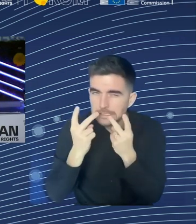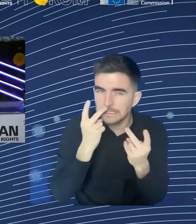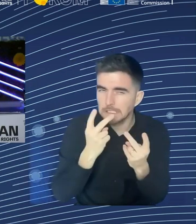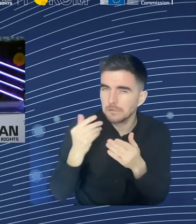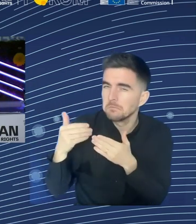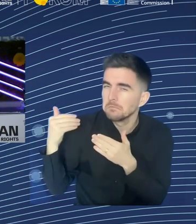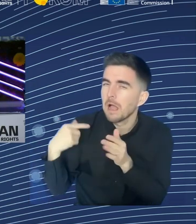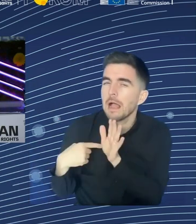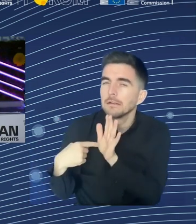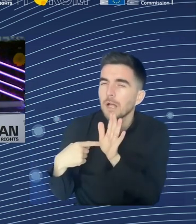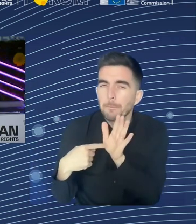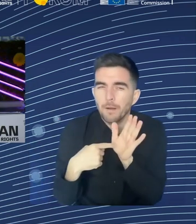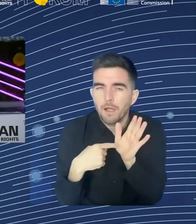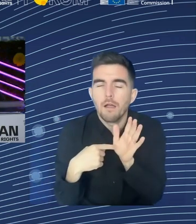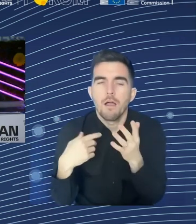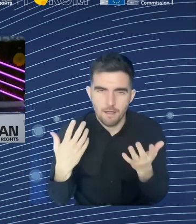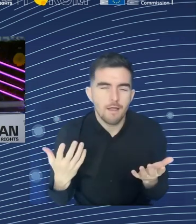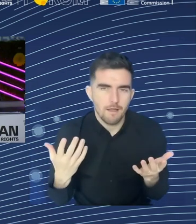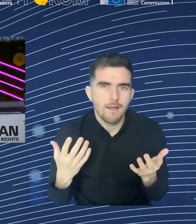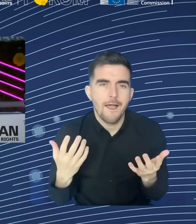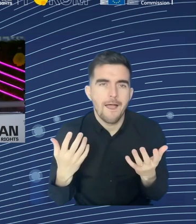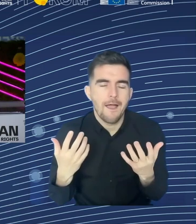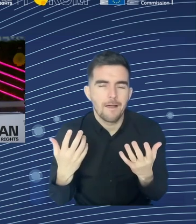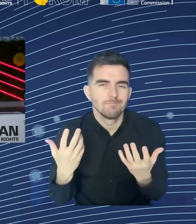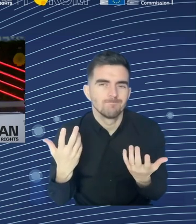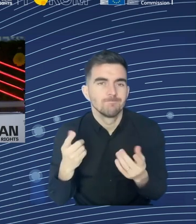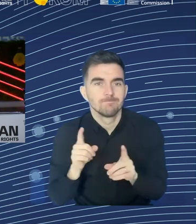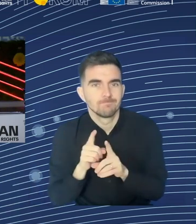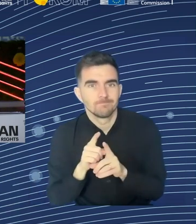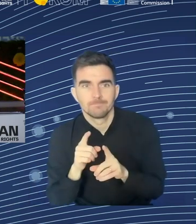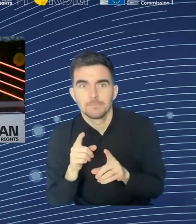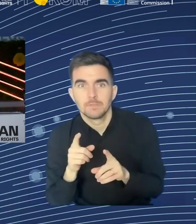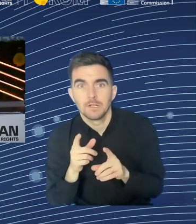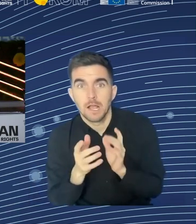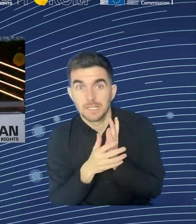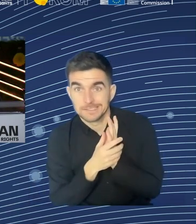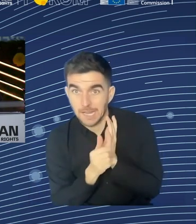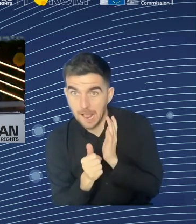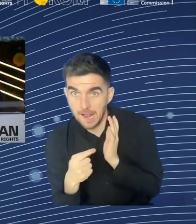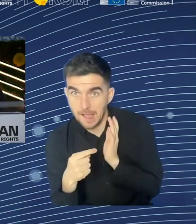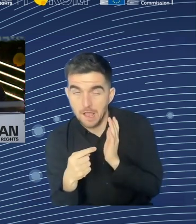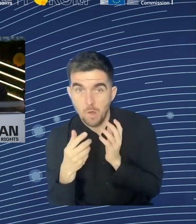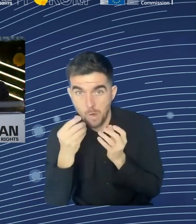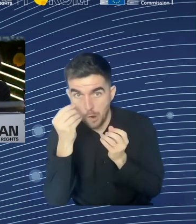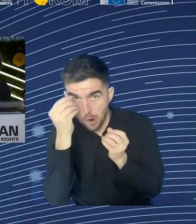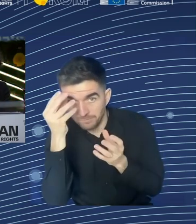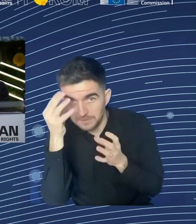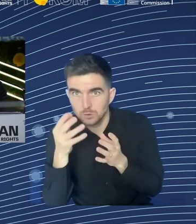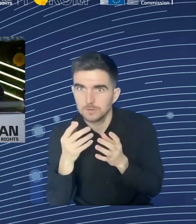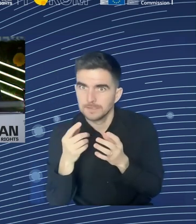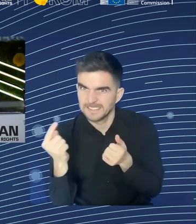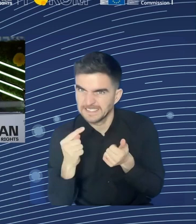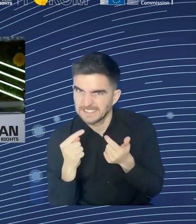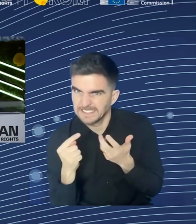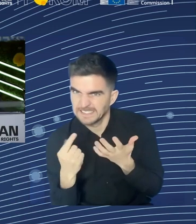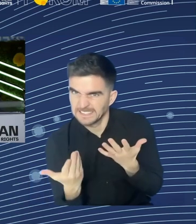interest on the business side to also develop their own training. Also, that's easier for